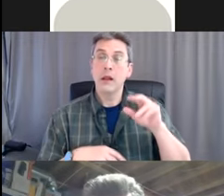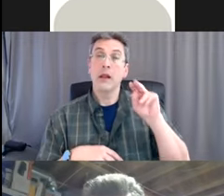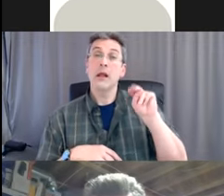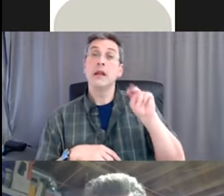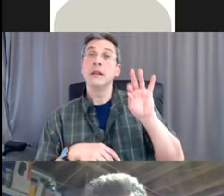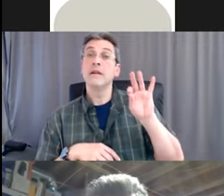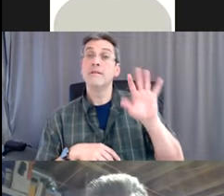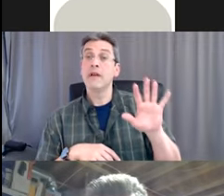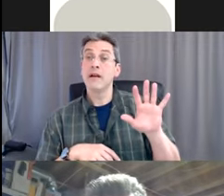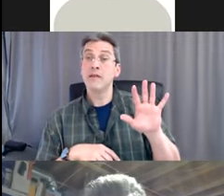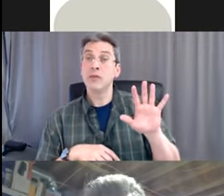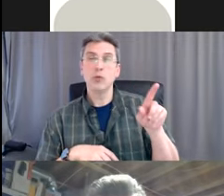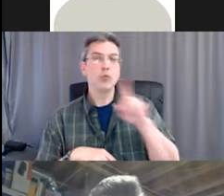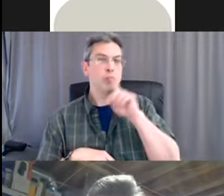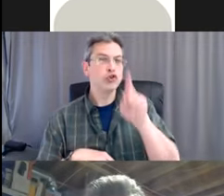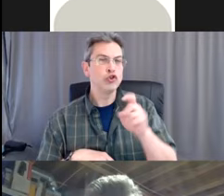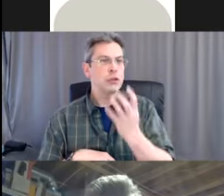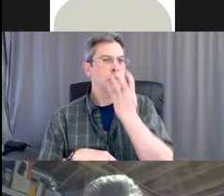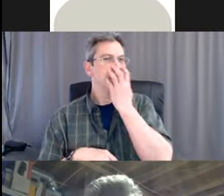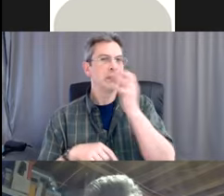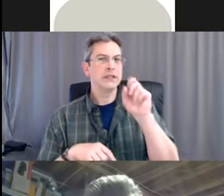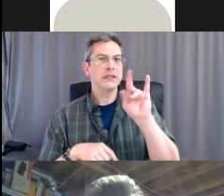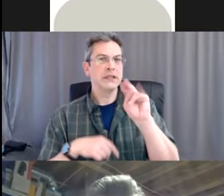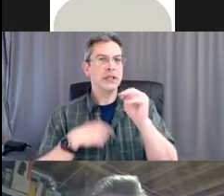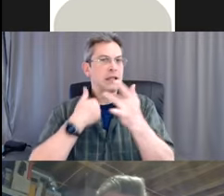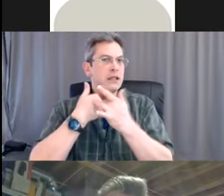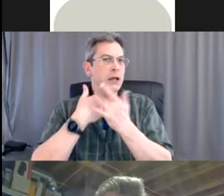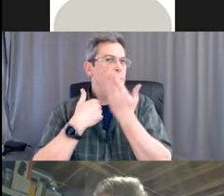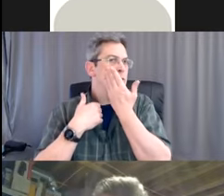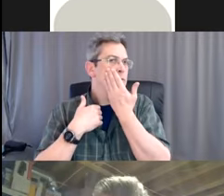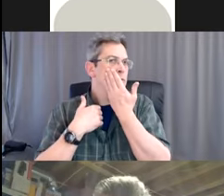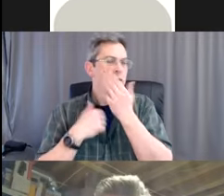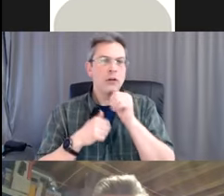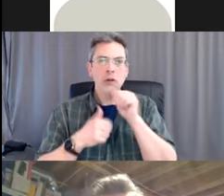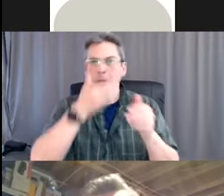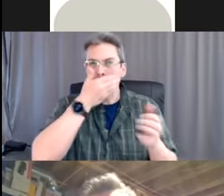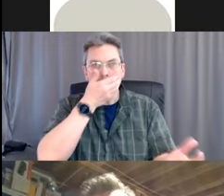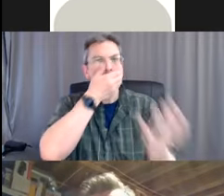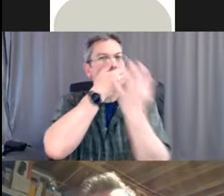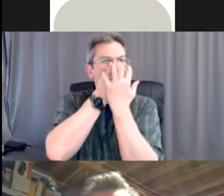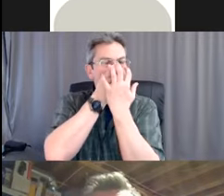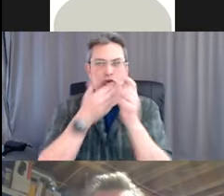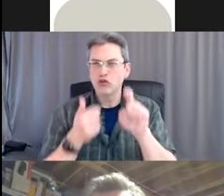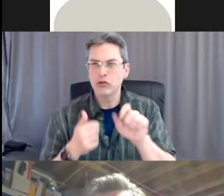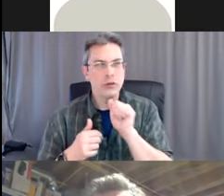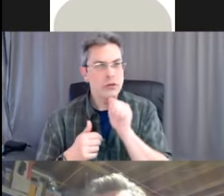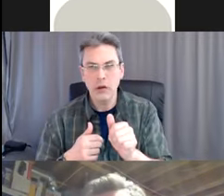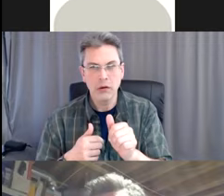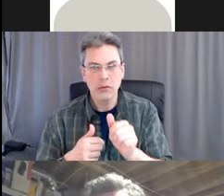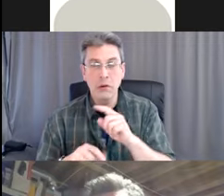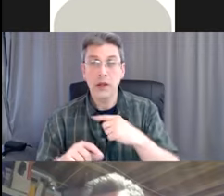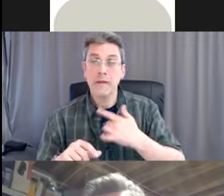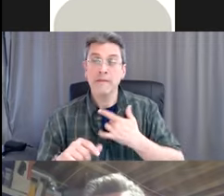was designed to go against my skin, not against another mask. And I really felt that it wasn't as secure